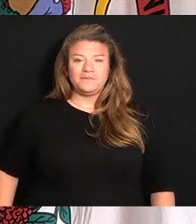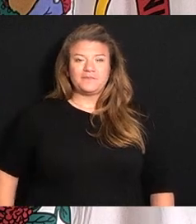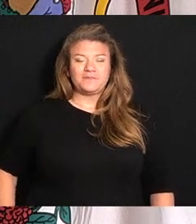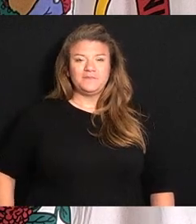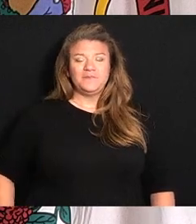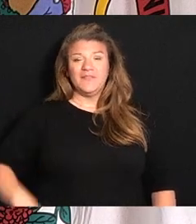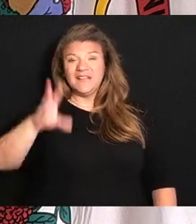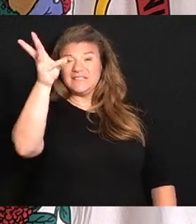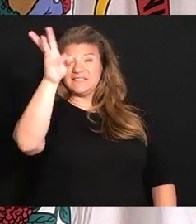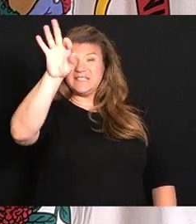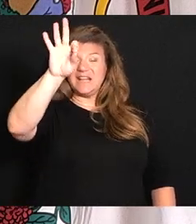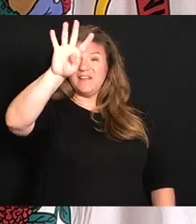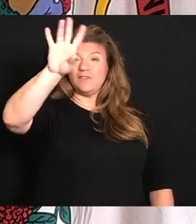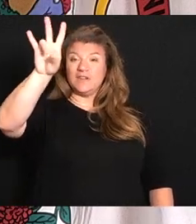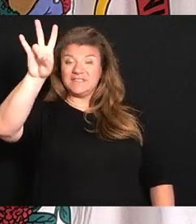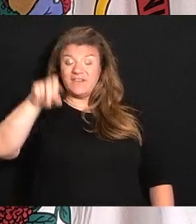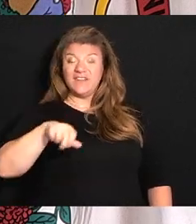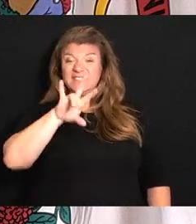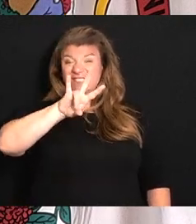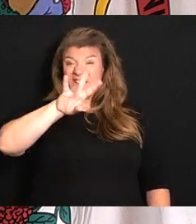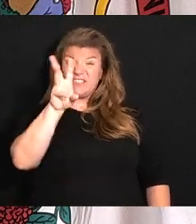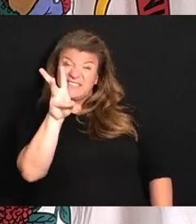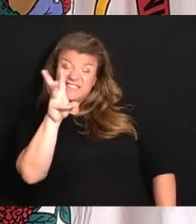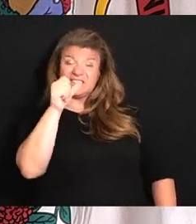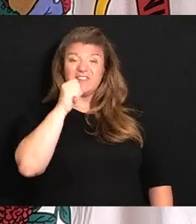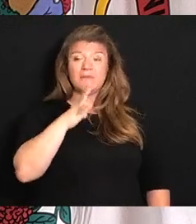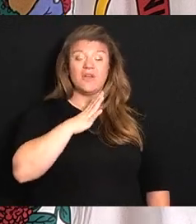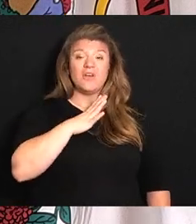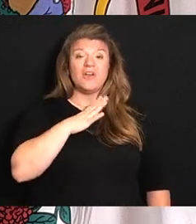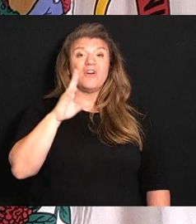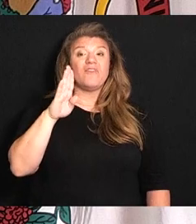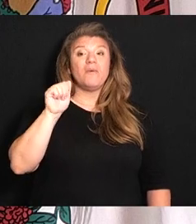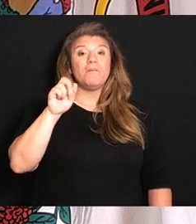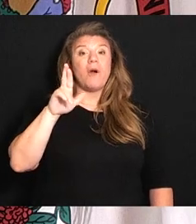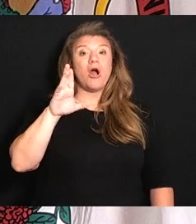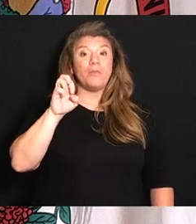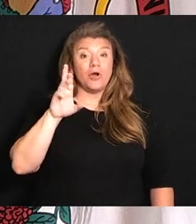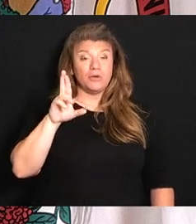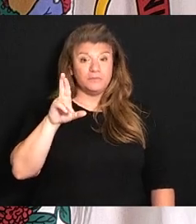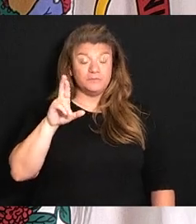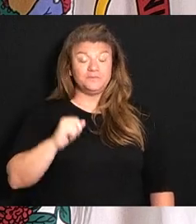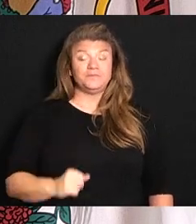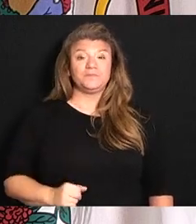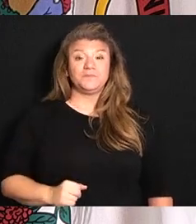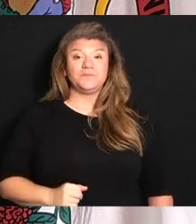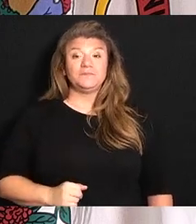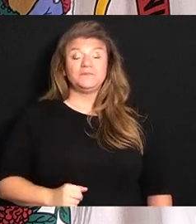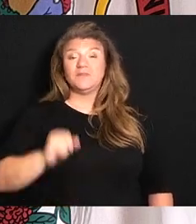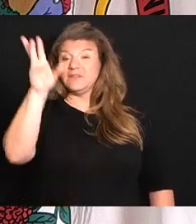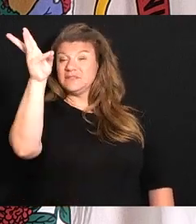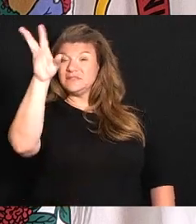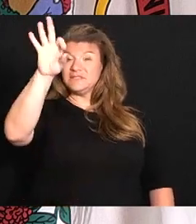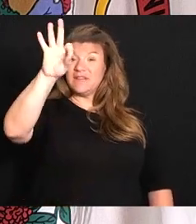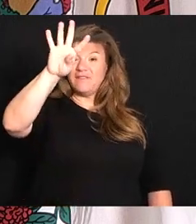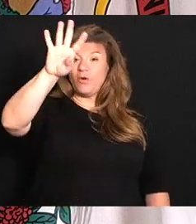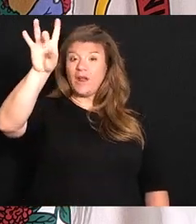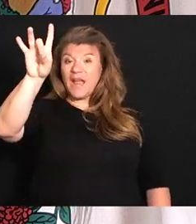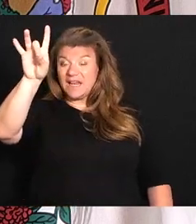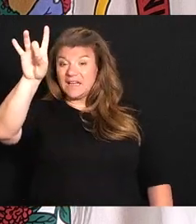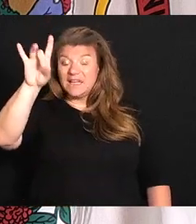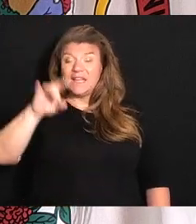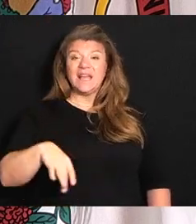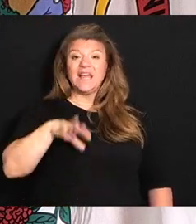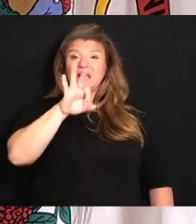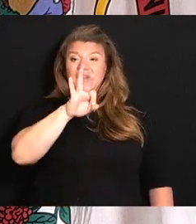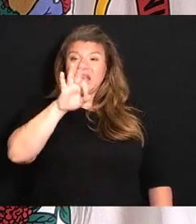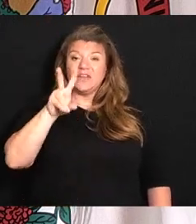The 6947th death is a 76-year-old female from Barber County. And the 6948th death in West Virginia